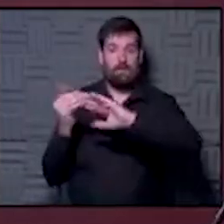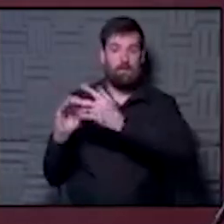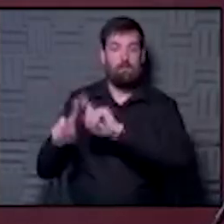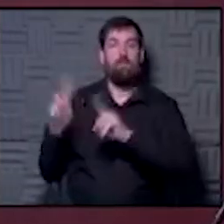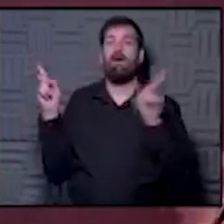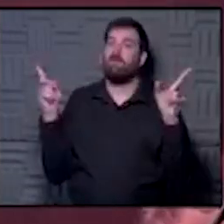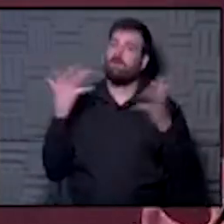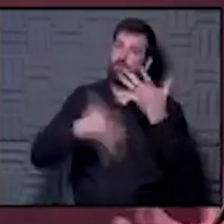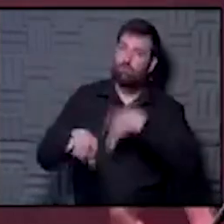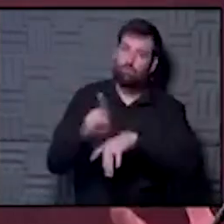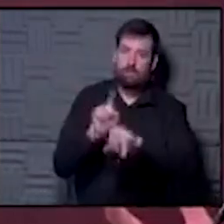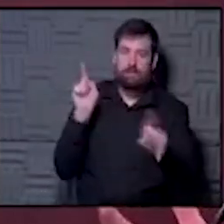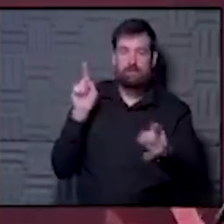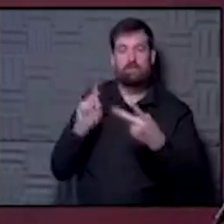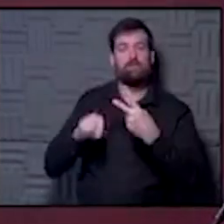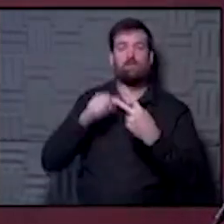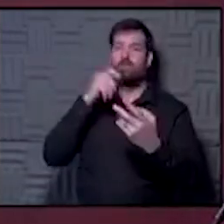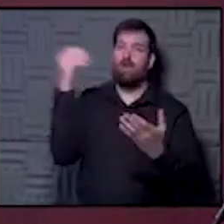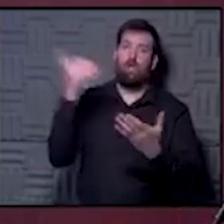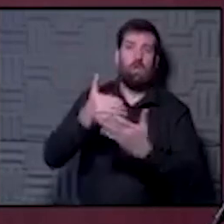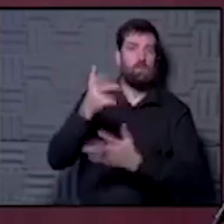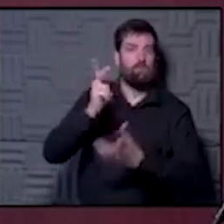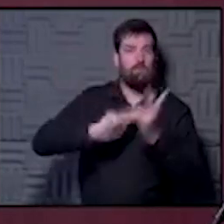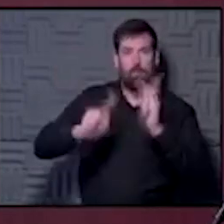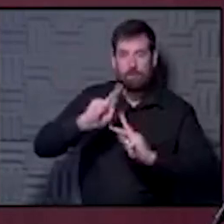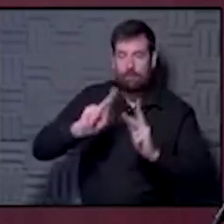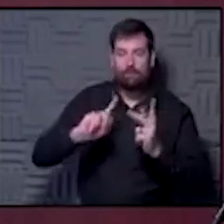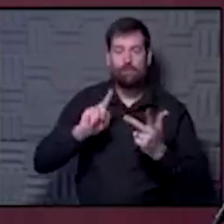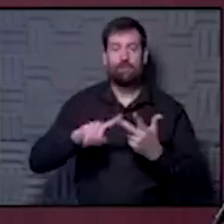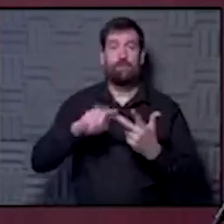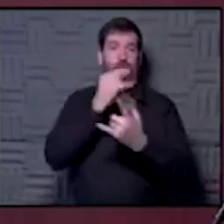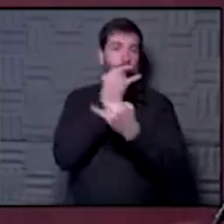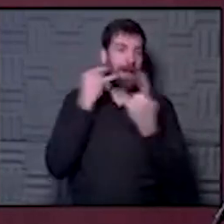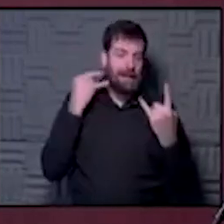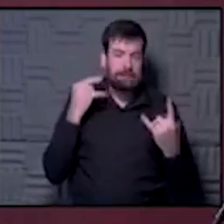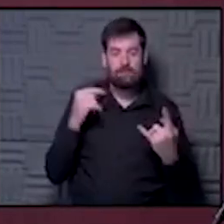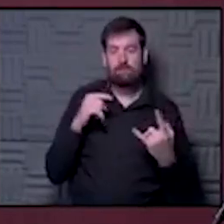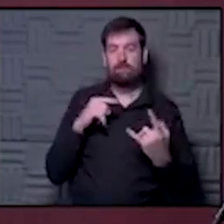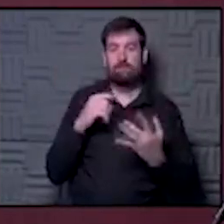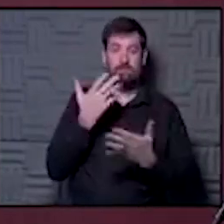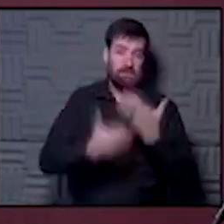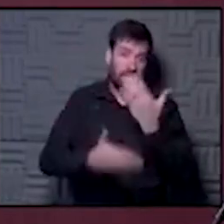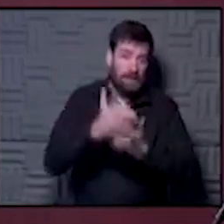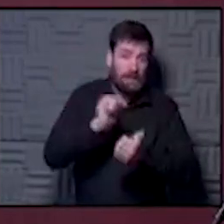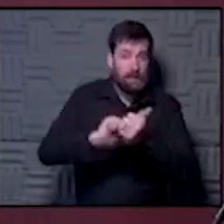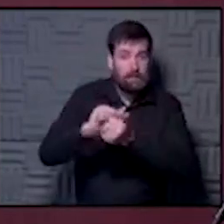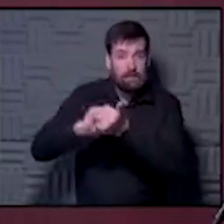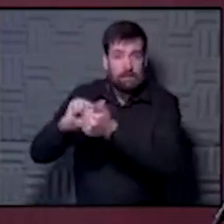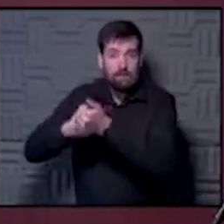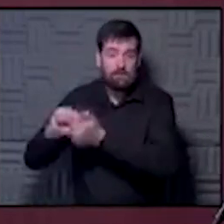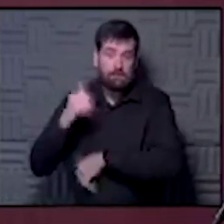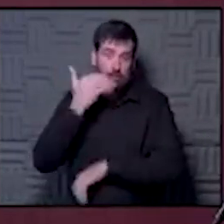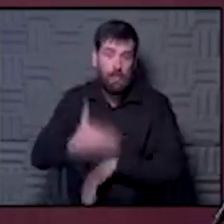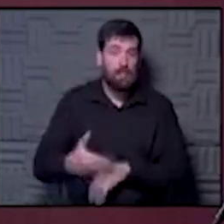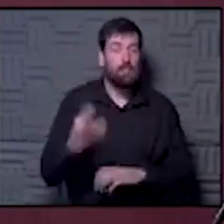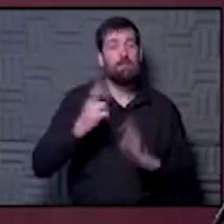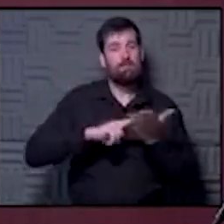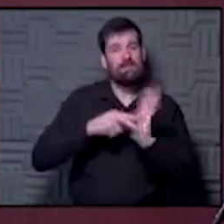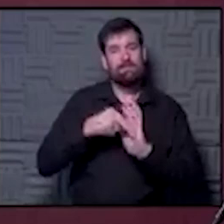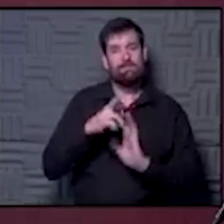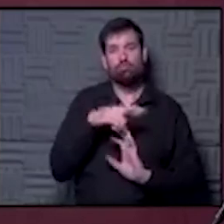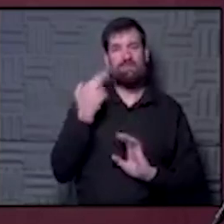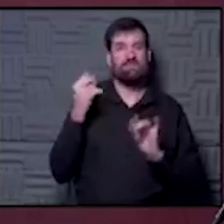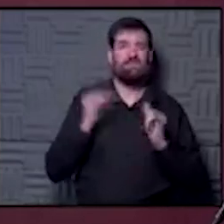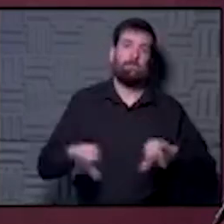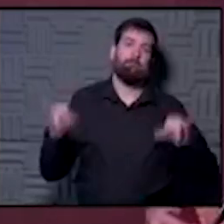social distancing, he's not in close contact with a bunch of other people, he's always wearing a mask, doing good hand hygiene. That level of risk really doesn't